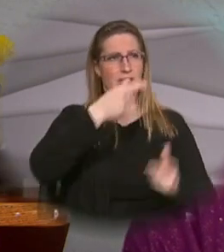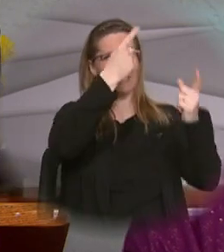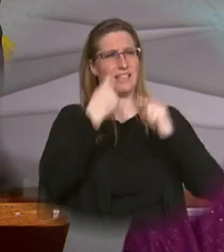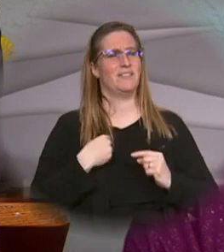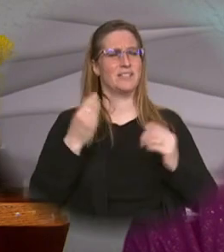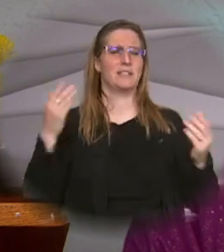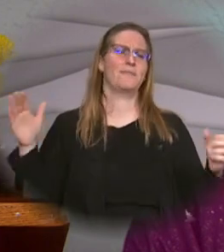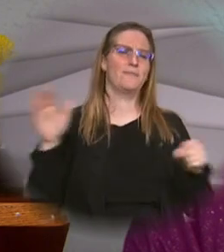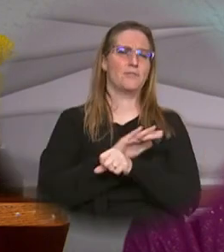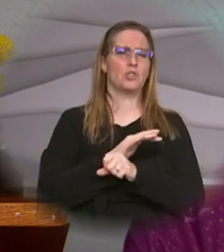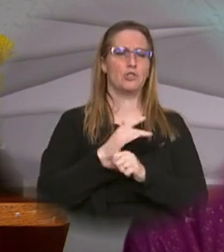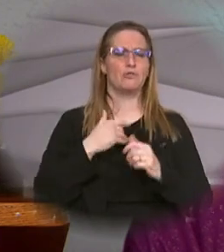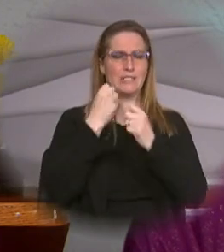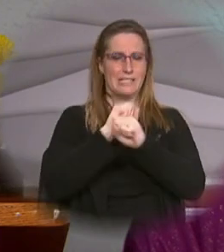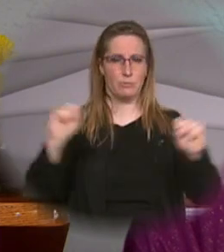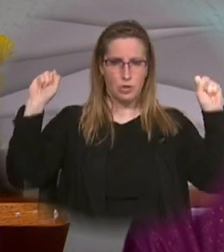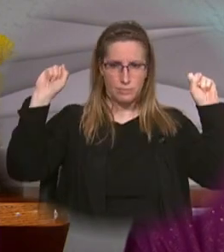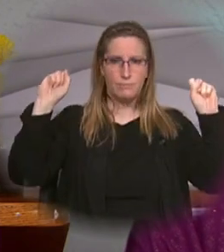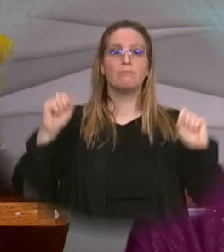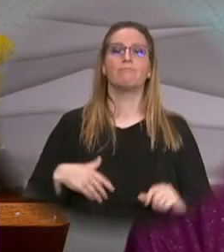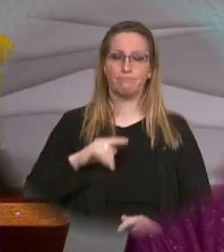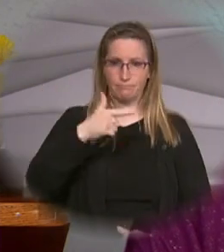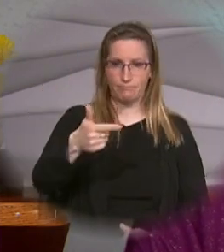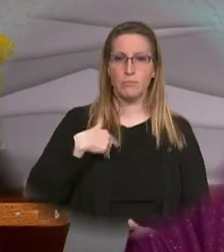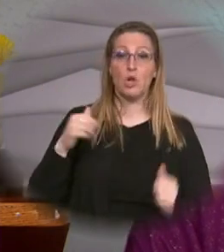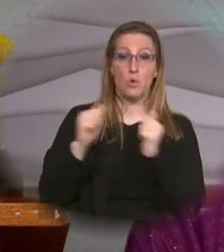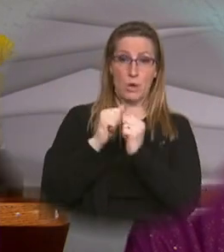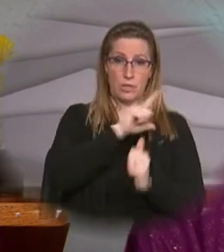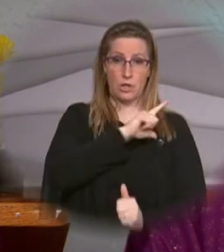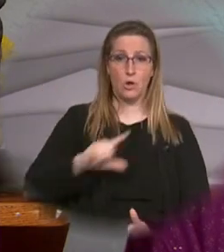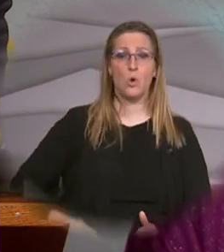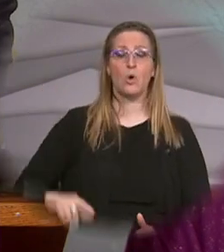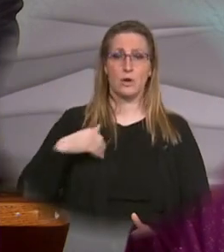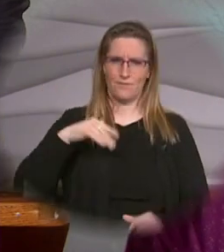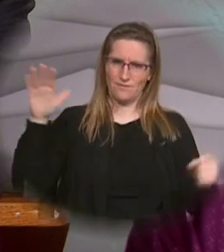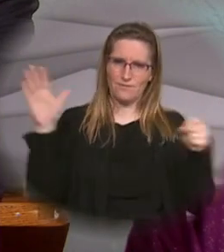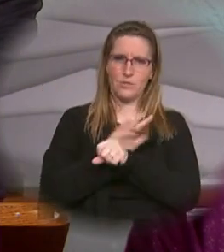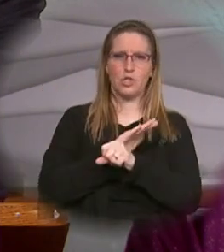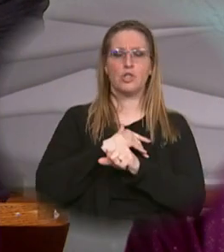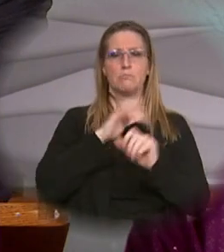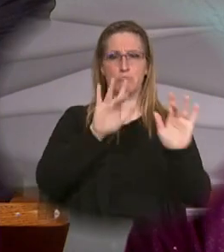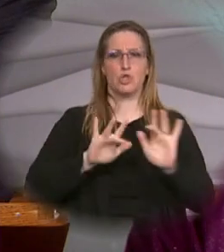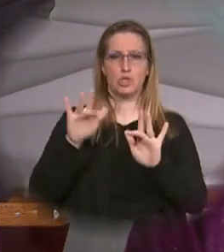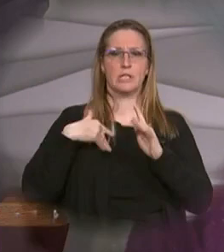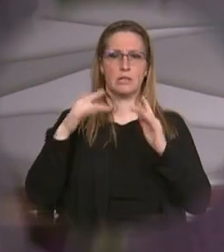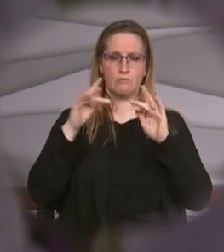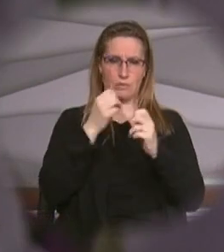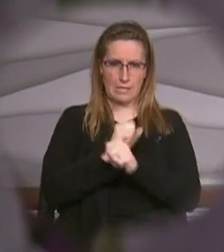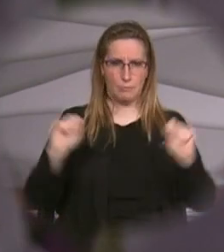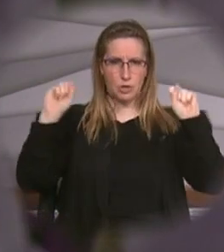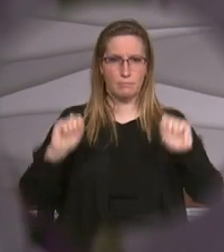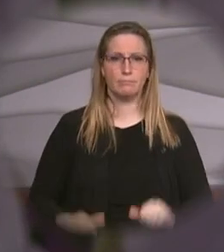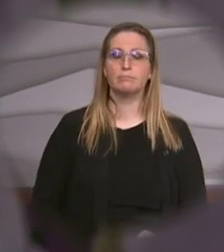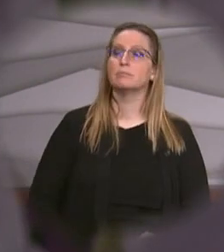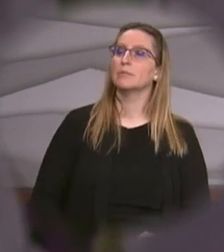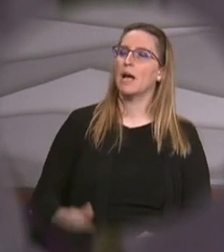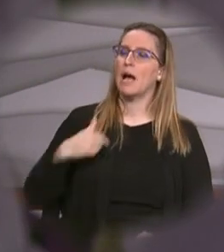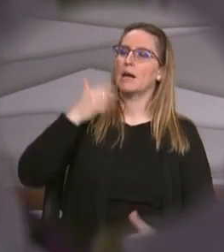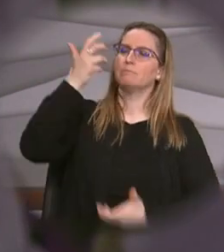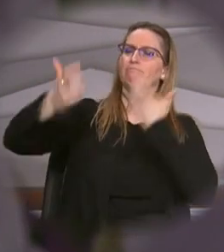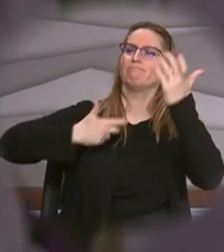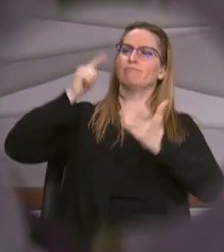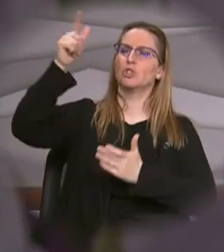out of the depths I cry to you oh Lord